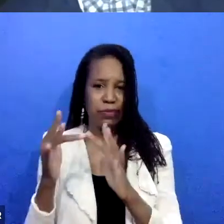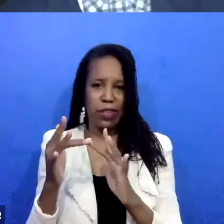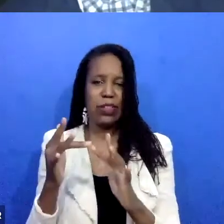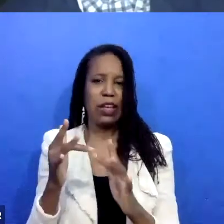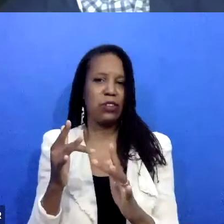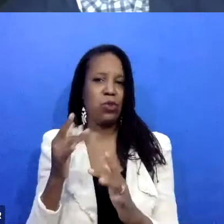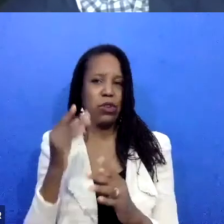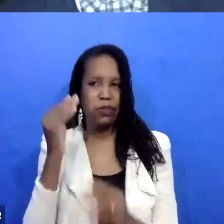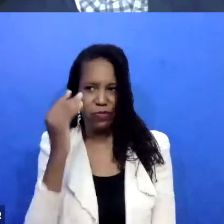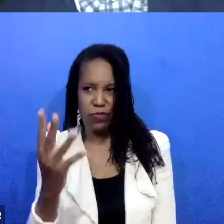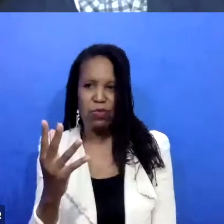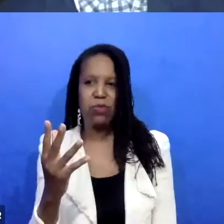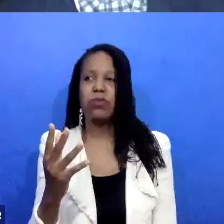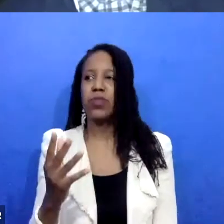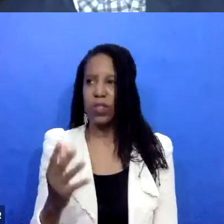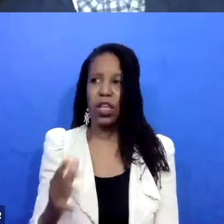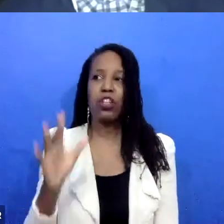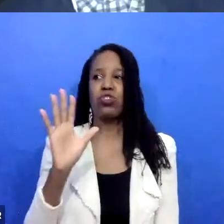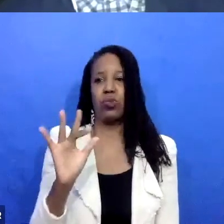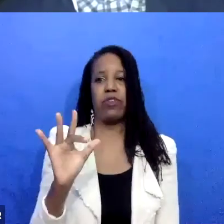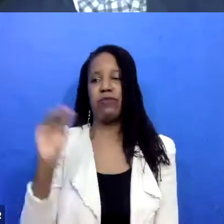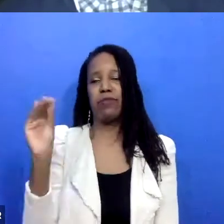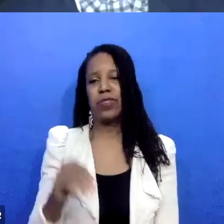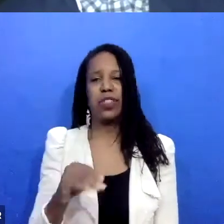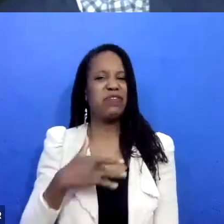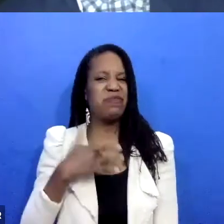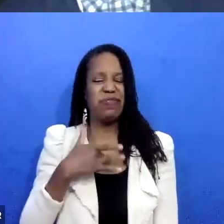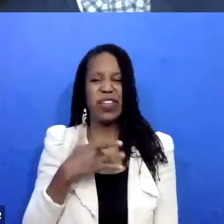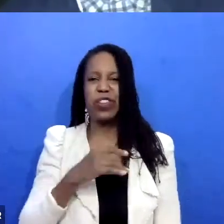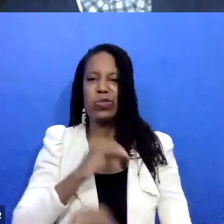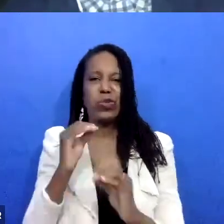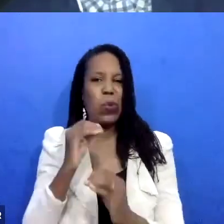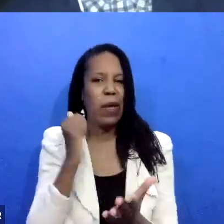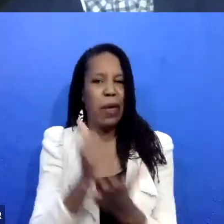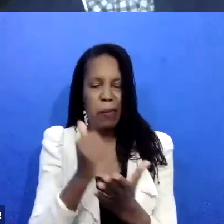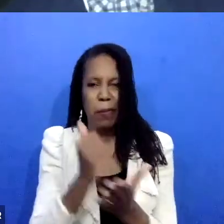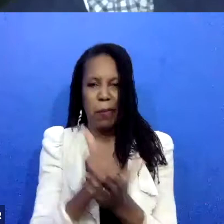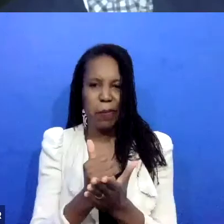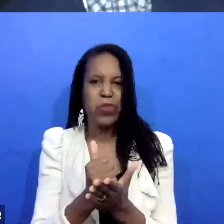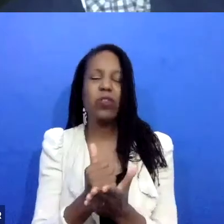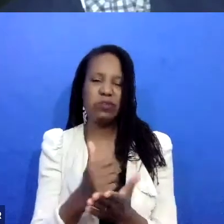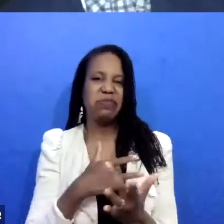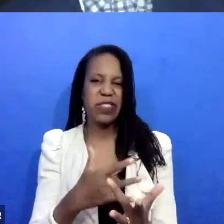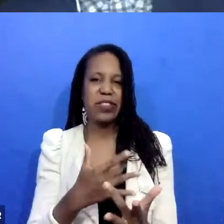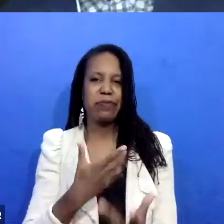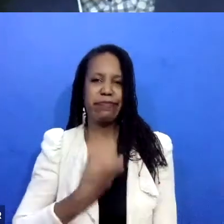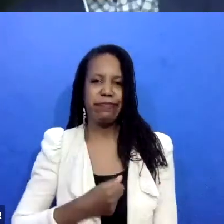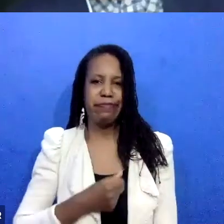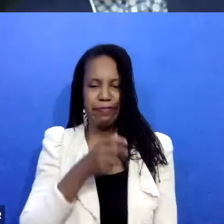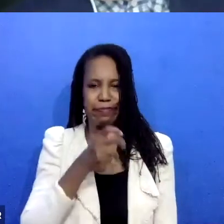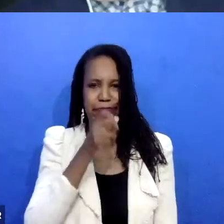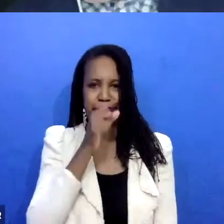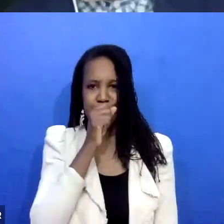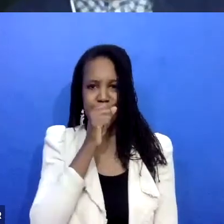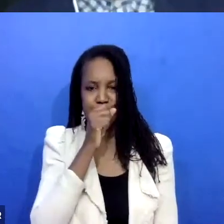been beneficial to me as a child. So, you know, I